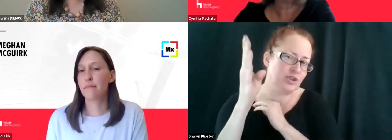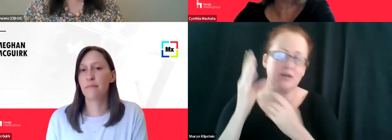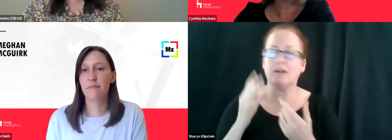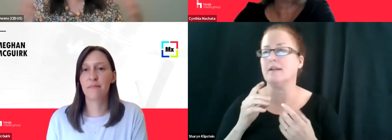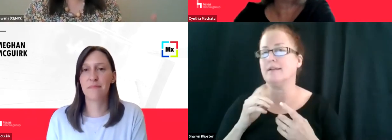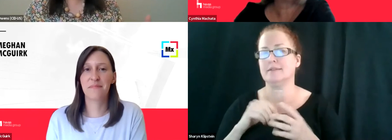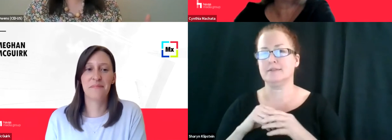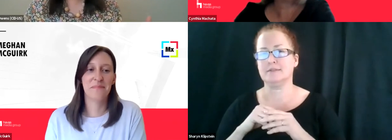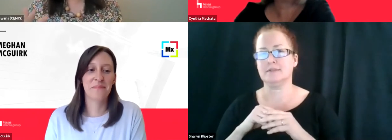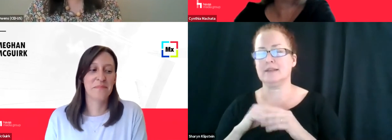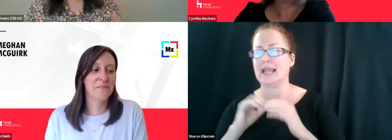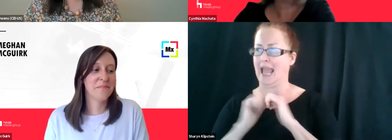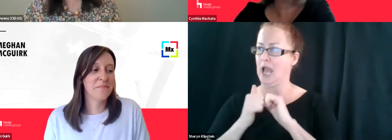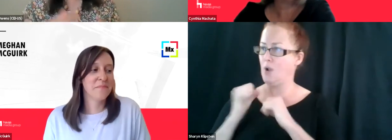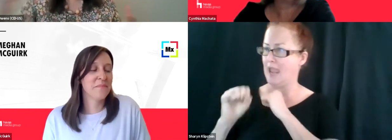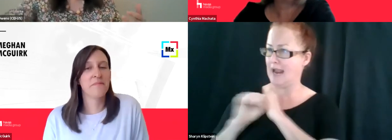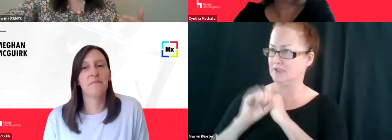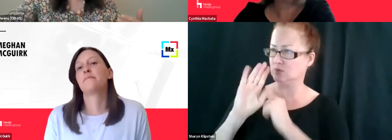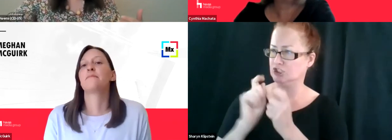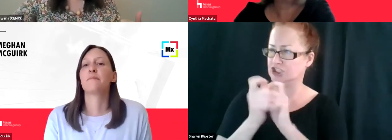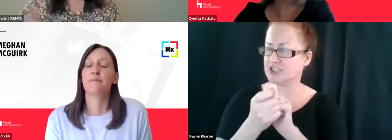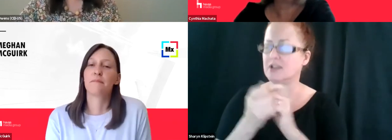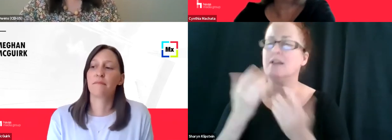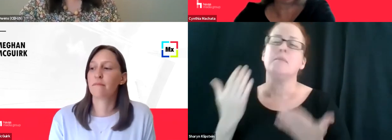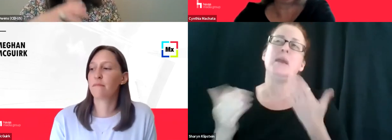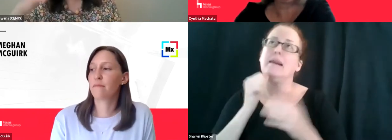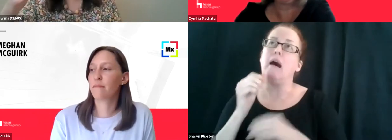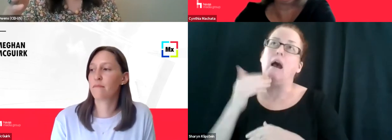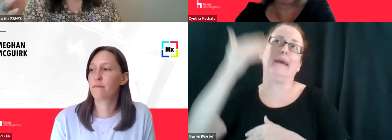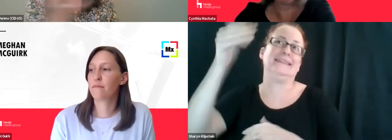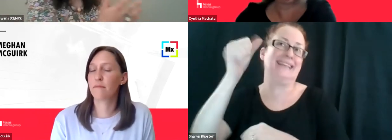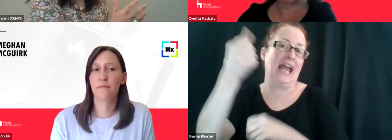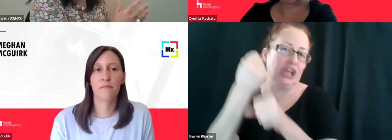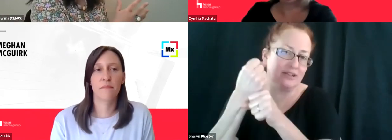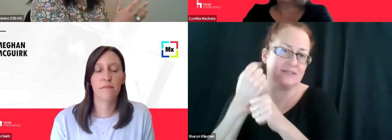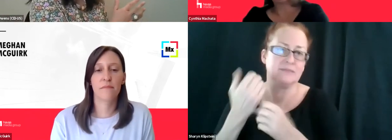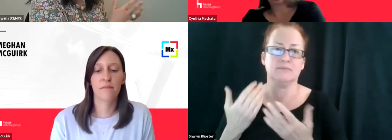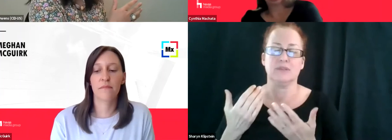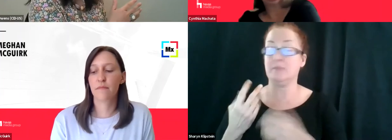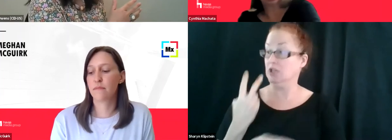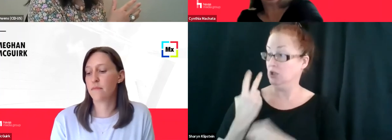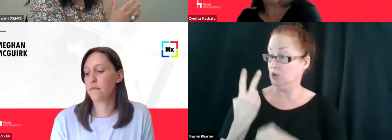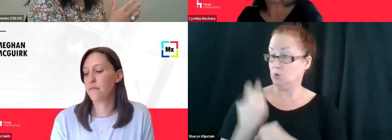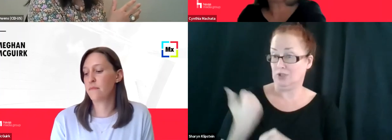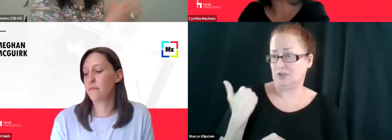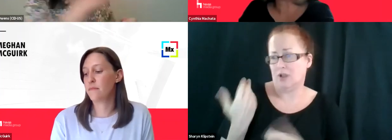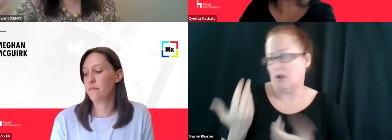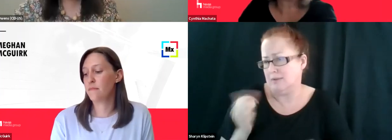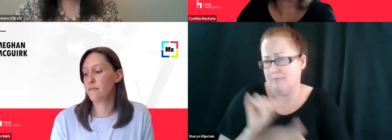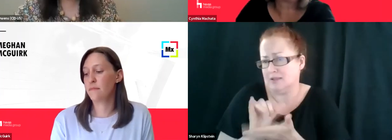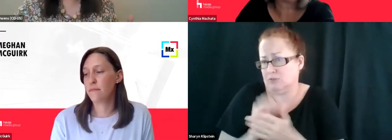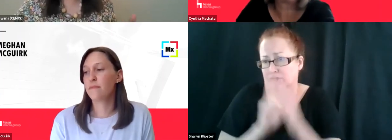how advertising might change. Maybe not 10 years from now, because, you know, two years ago, none of us predicted a